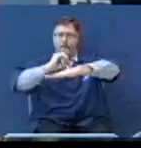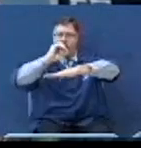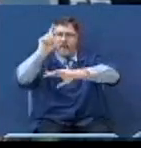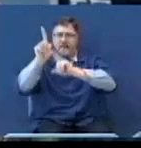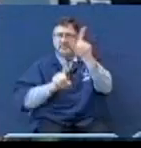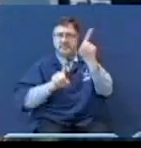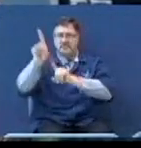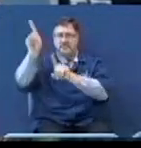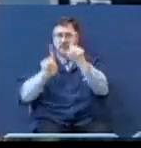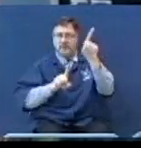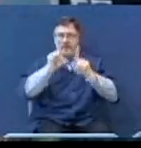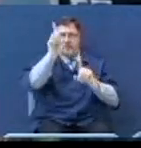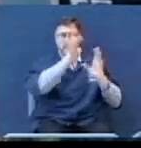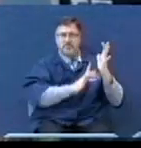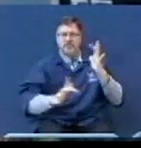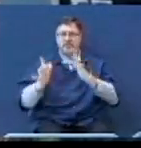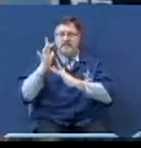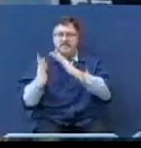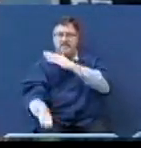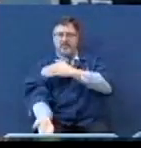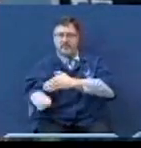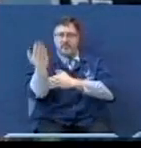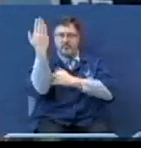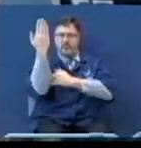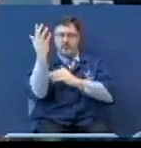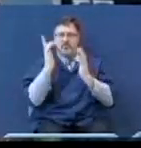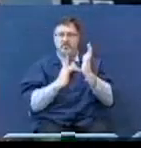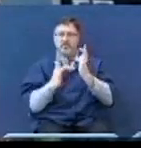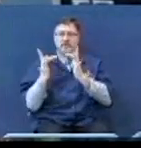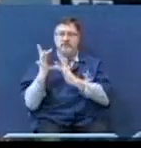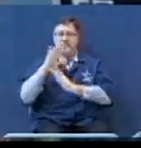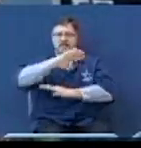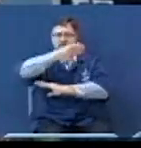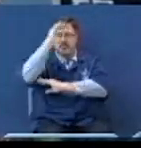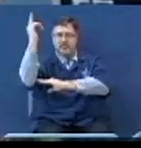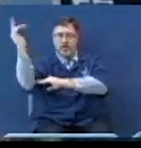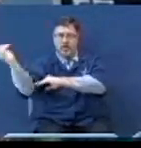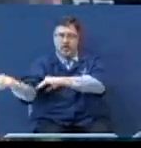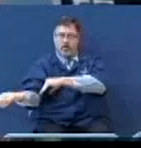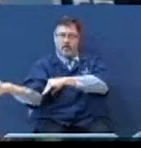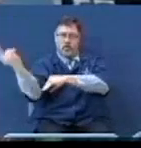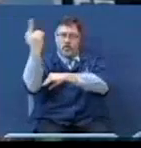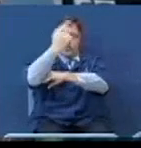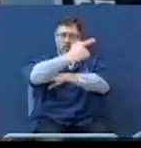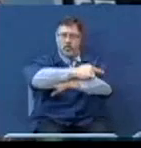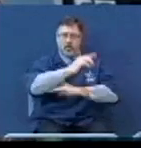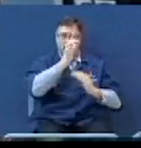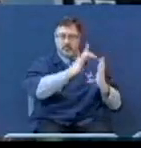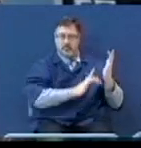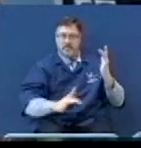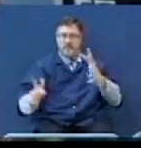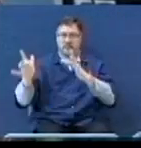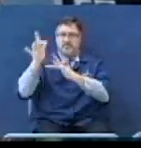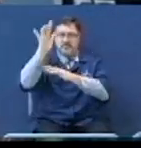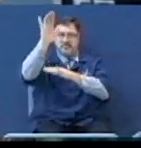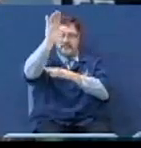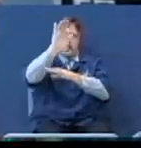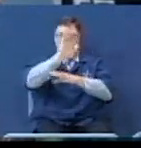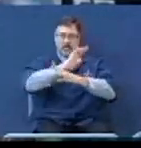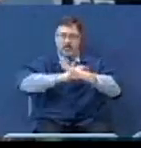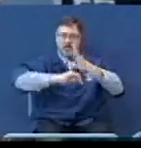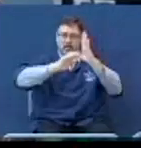It's Jesus in the morning. It's Jesus all day long. And it's Jesus when I go to bed,